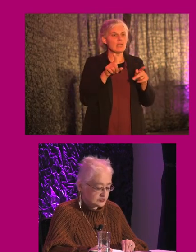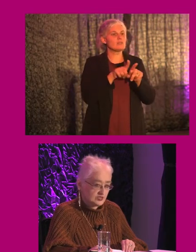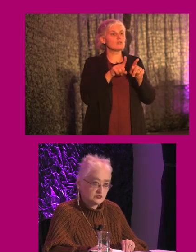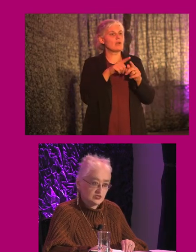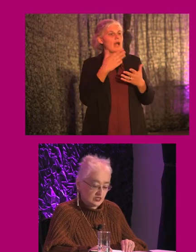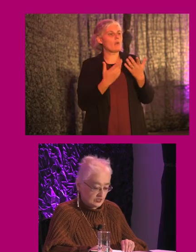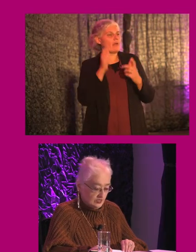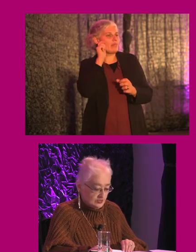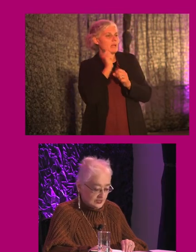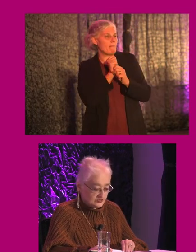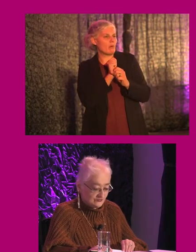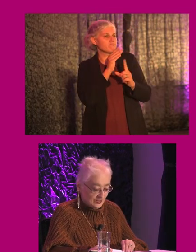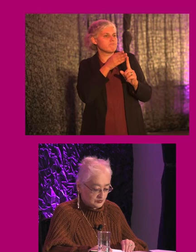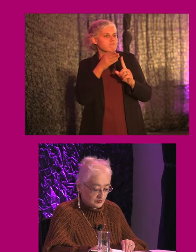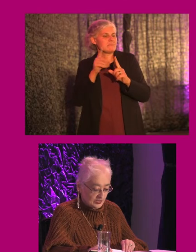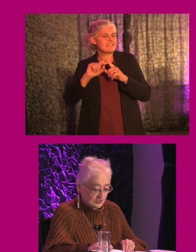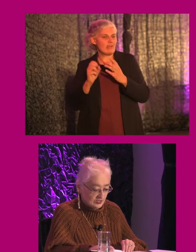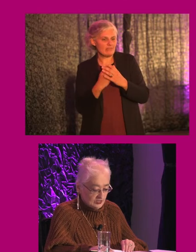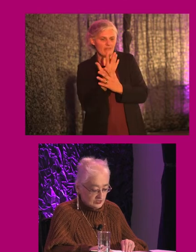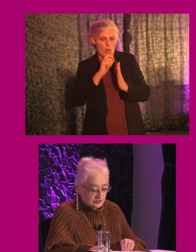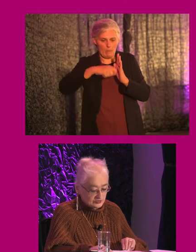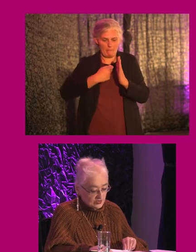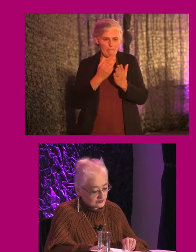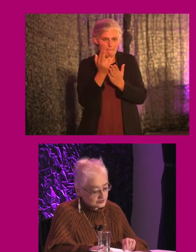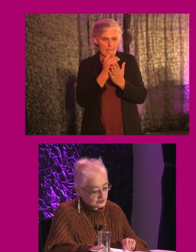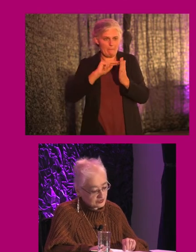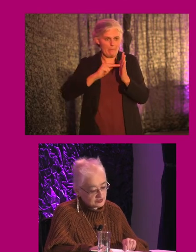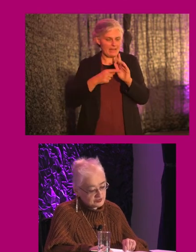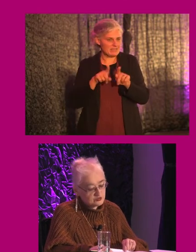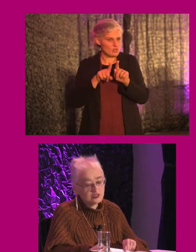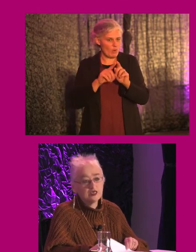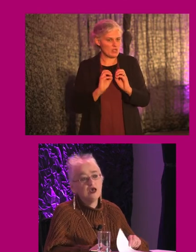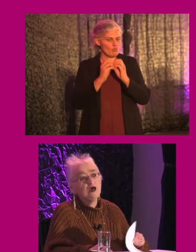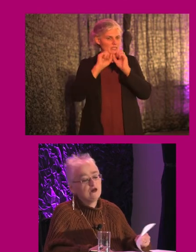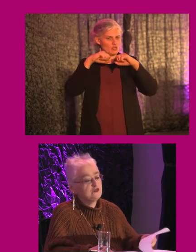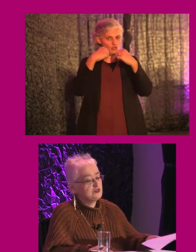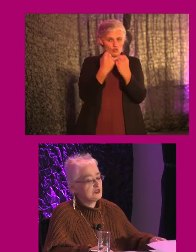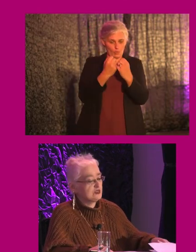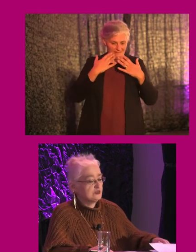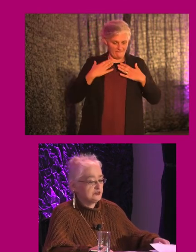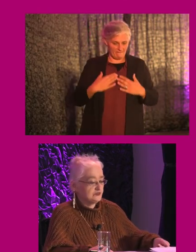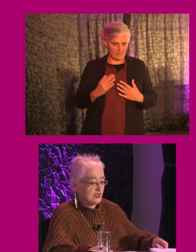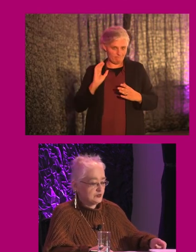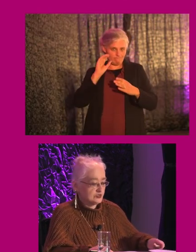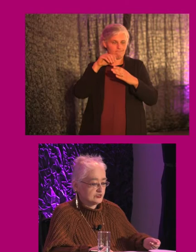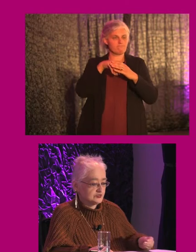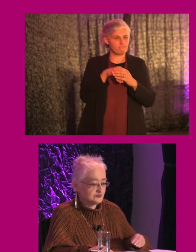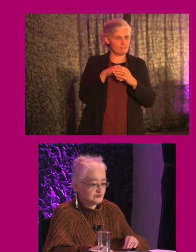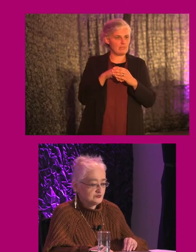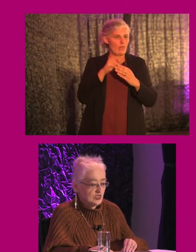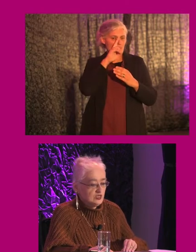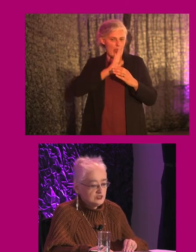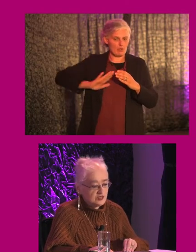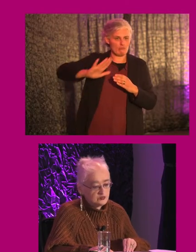consideration within our county development plan includes reference to creating socially and physically inclusive neighbourhoods.